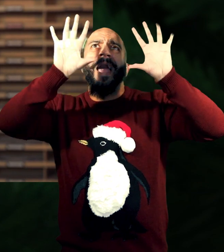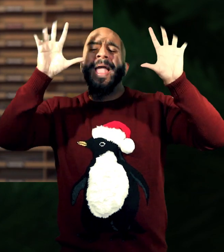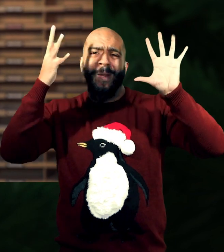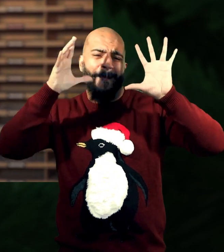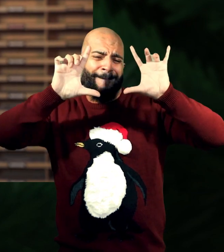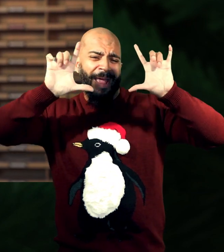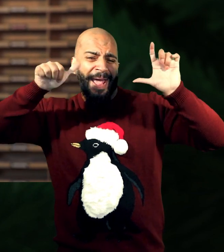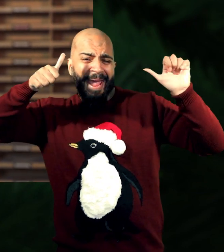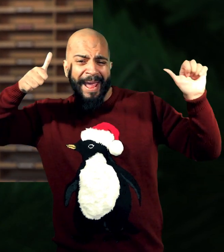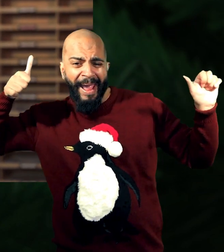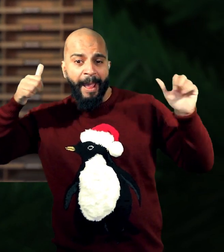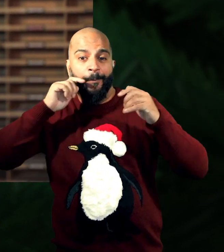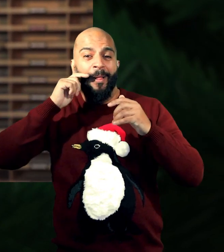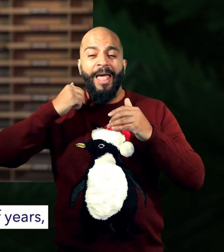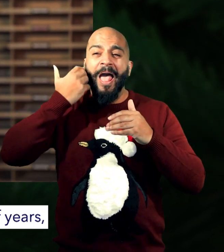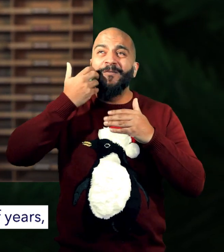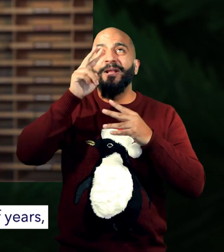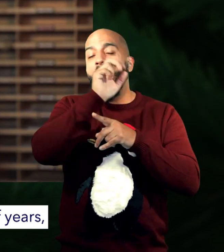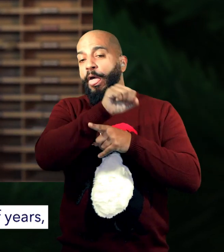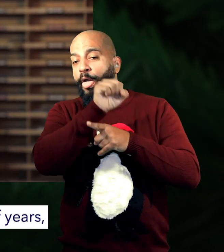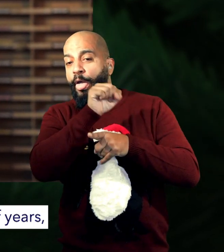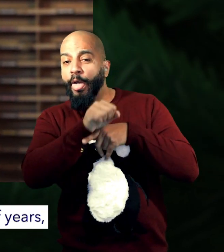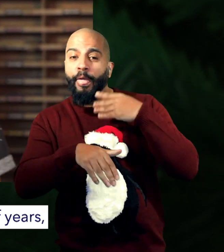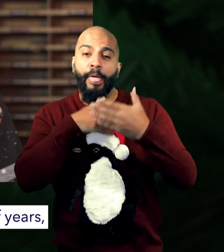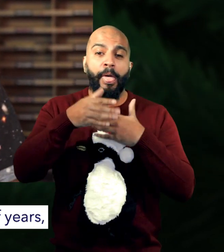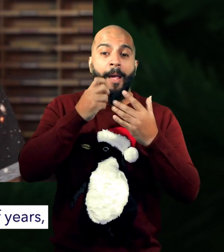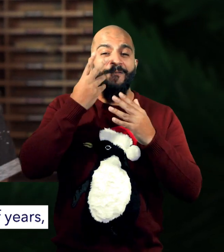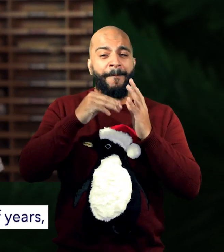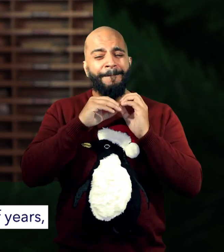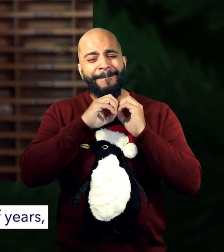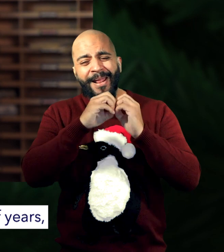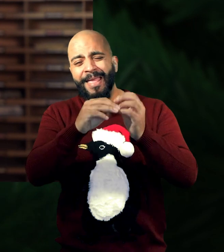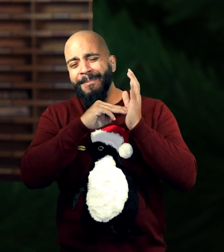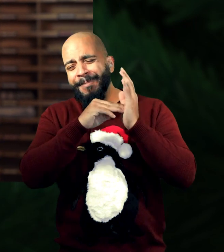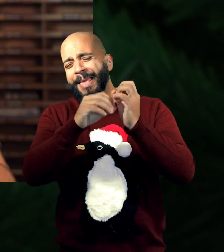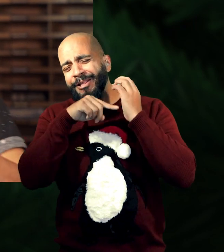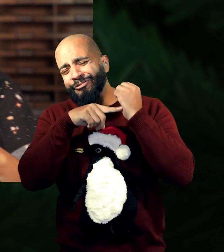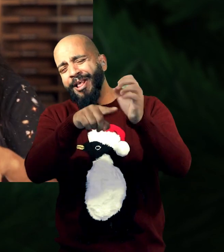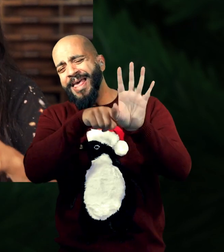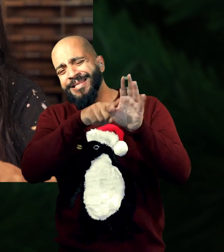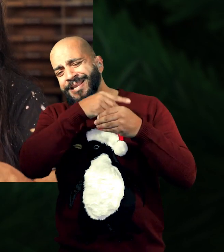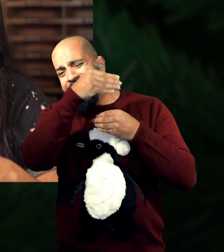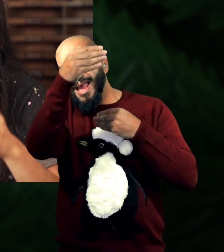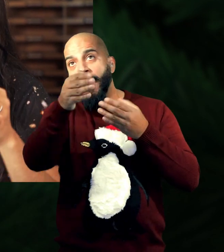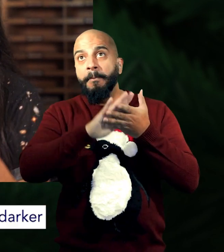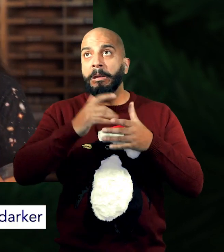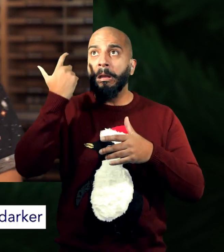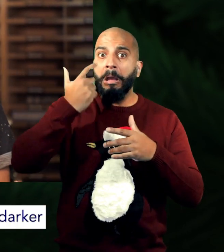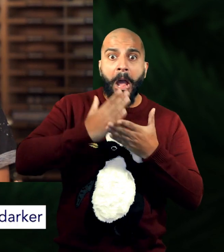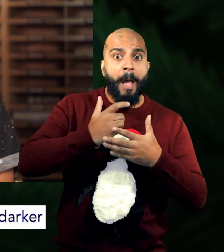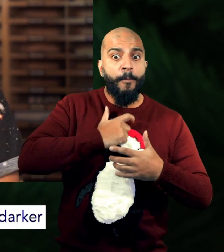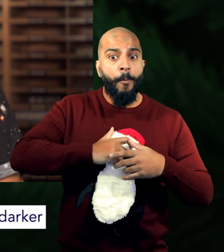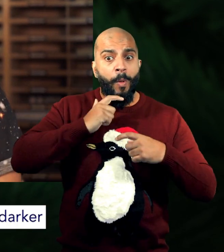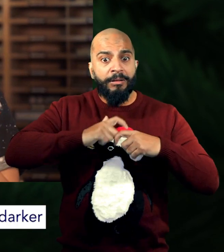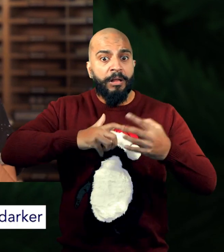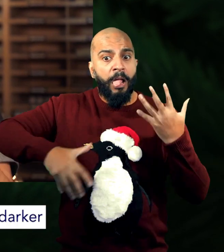So, on a day-to-day basis, we don't notice this. But over years, over millions and billions and trillions of years, if humanity is still around, we're going to